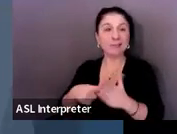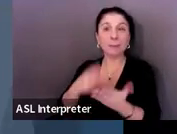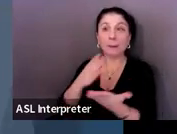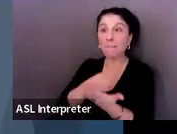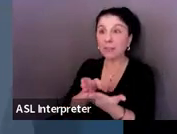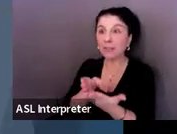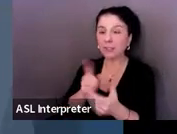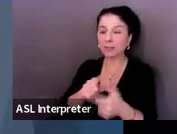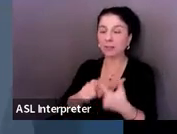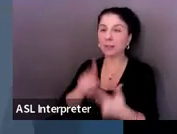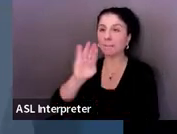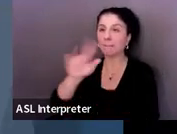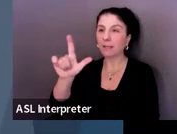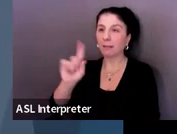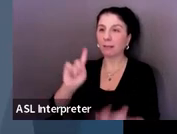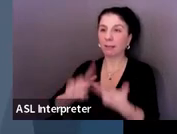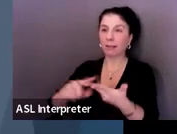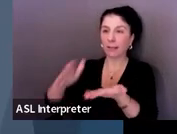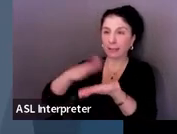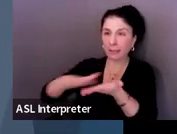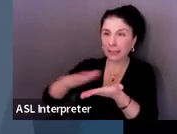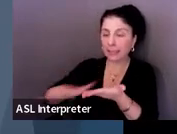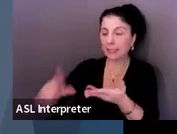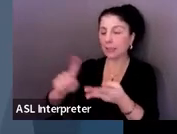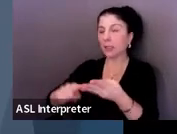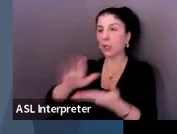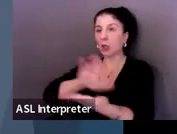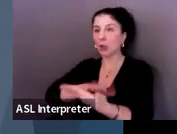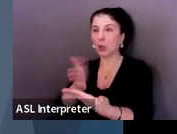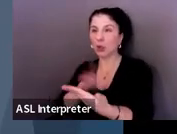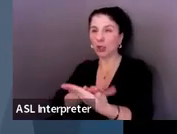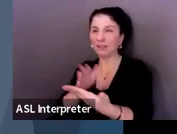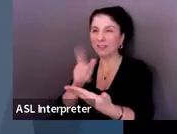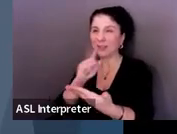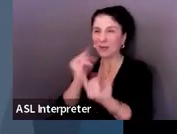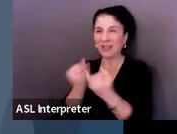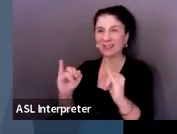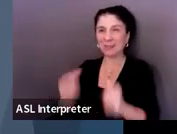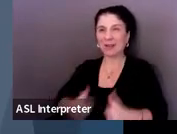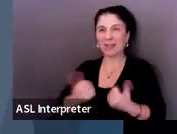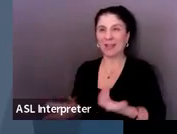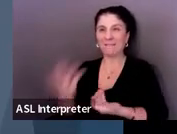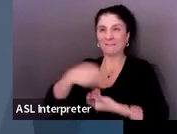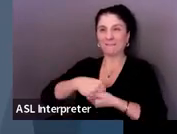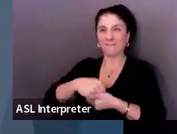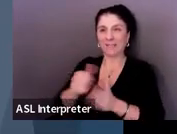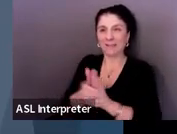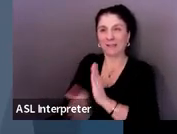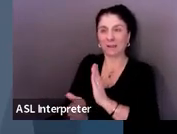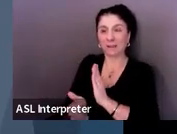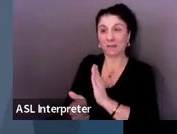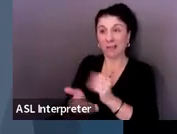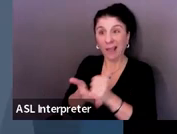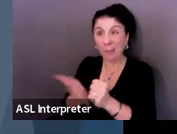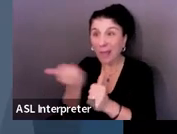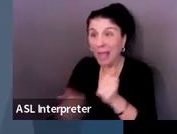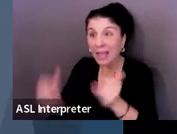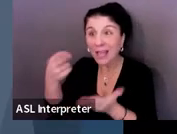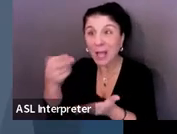or cleaning, cooking, all of those kind of skills that could help really any student. And there's really